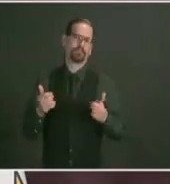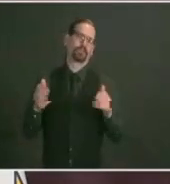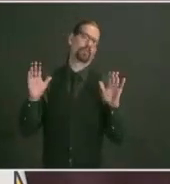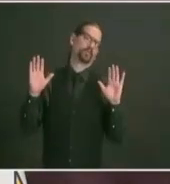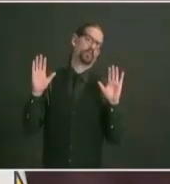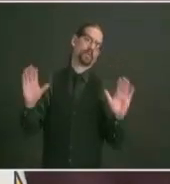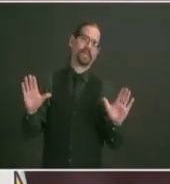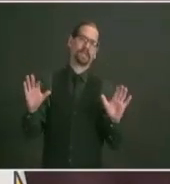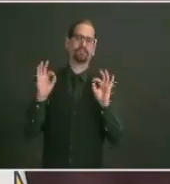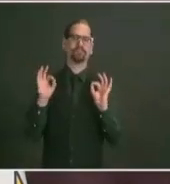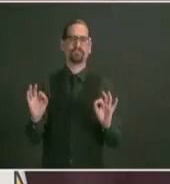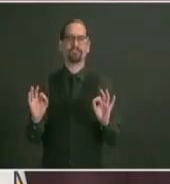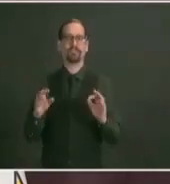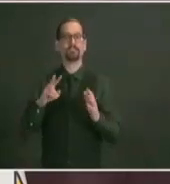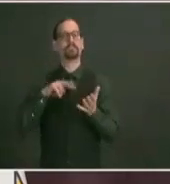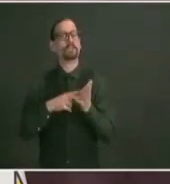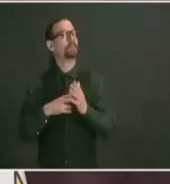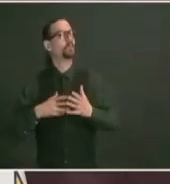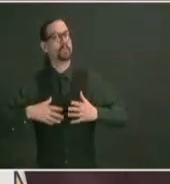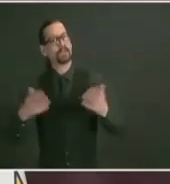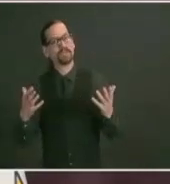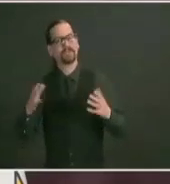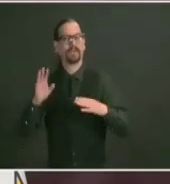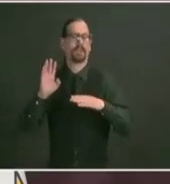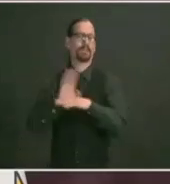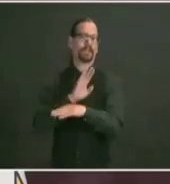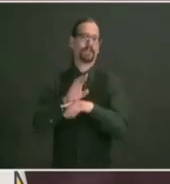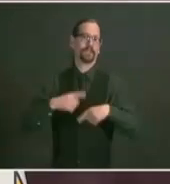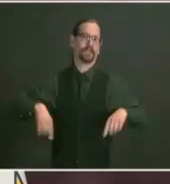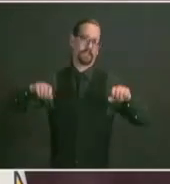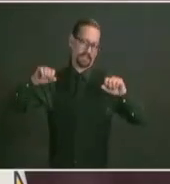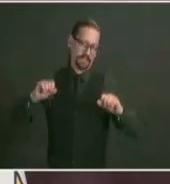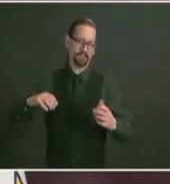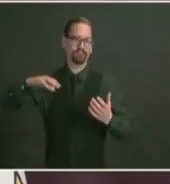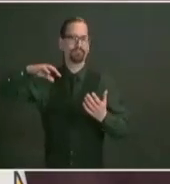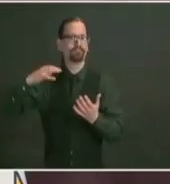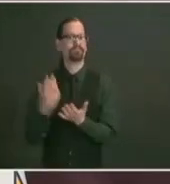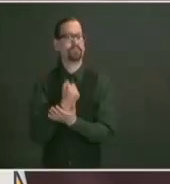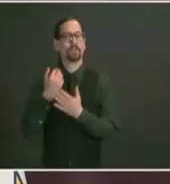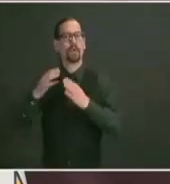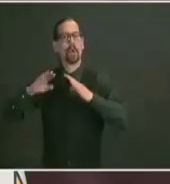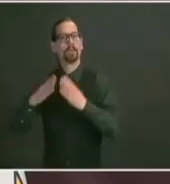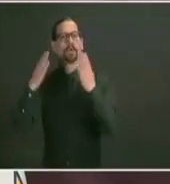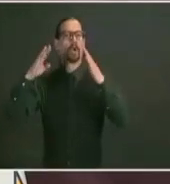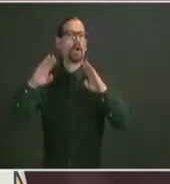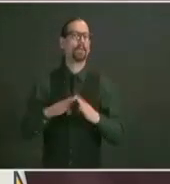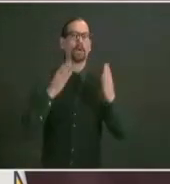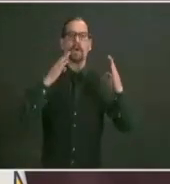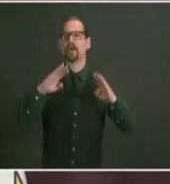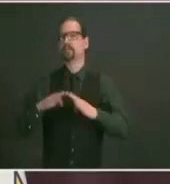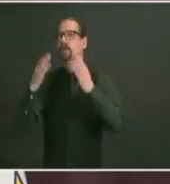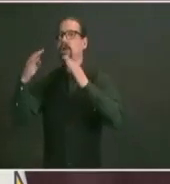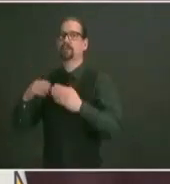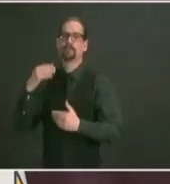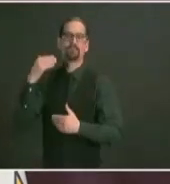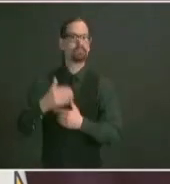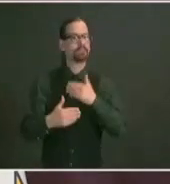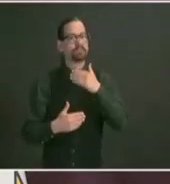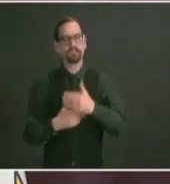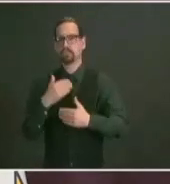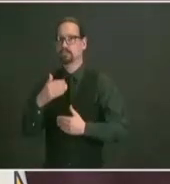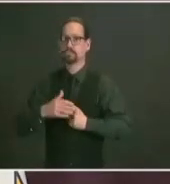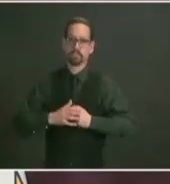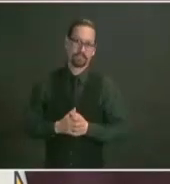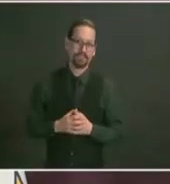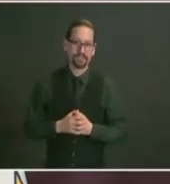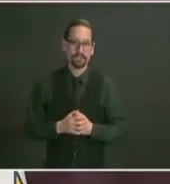reopen the rhode island economy it's enormously important that we stay on track with our plans for reopening and i'm pleased to